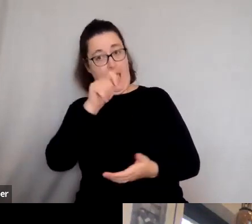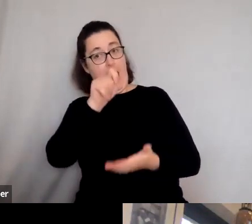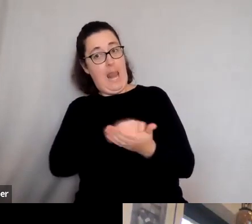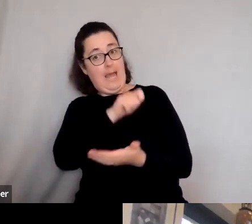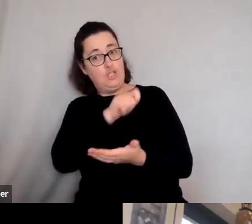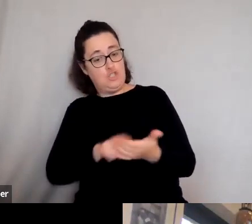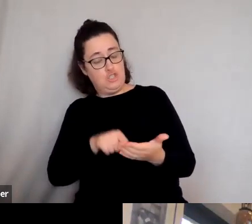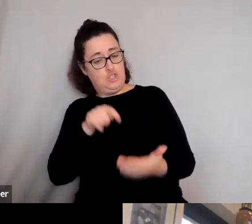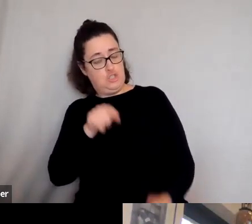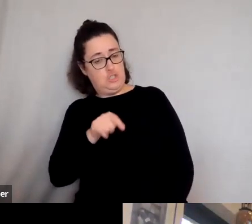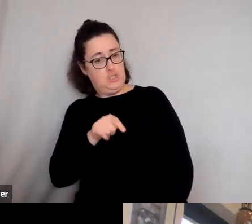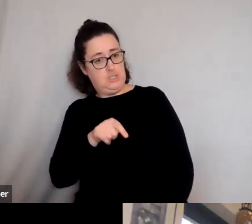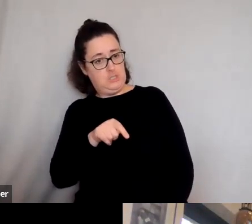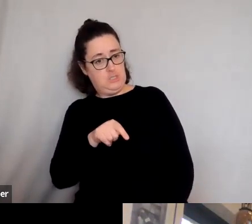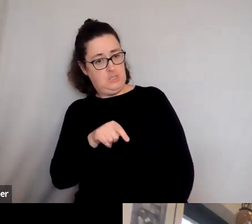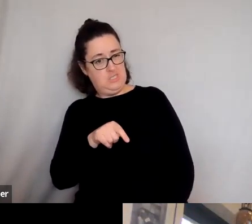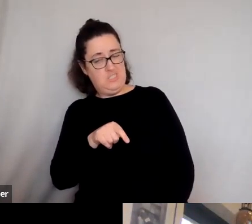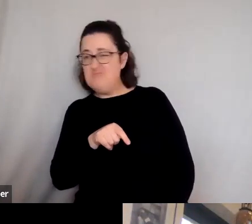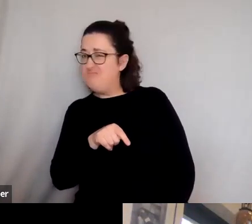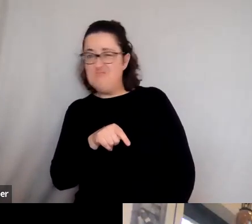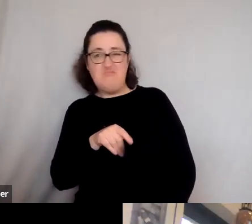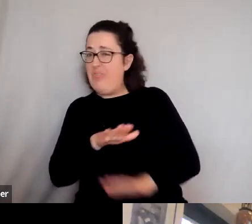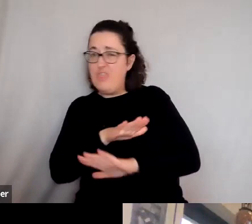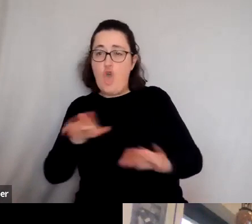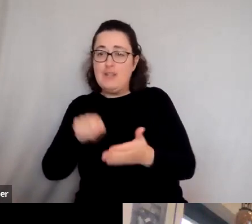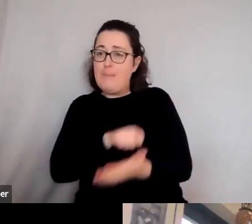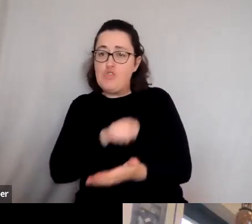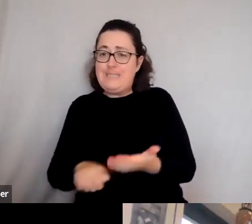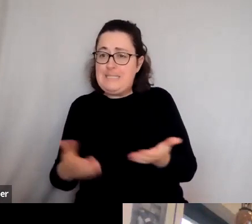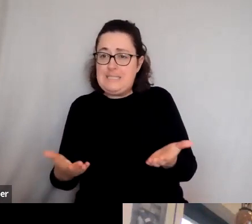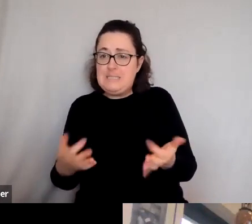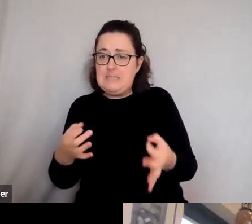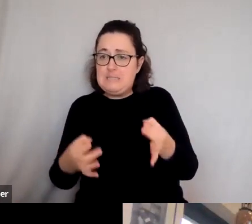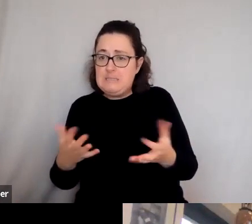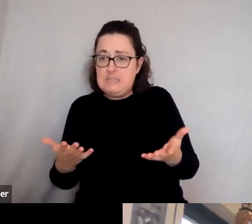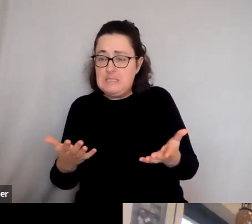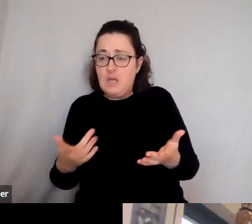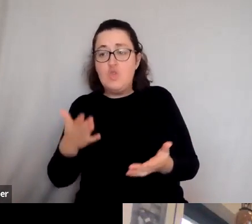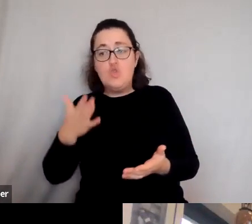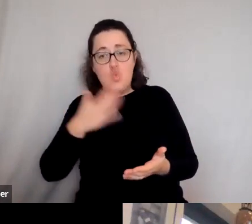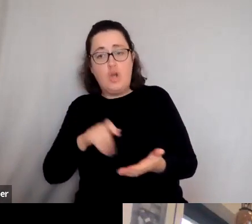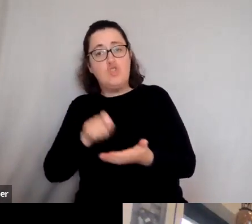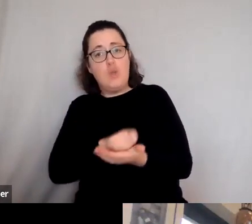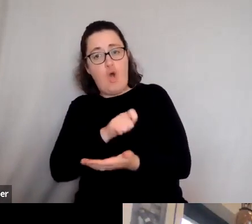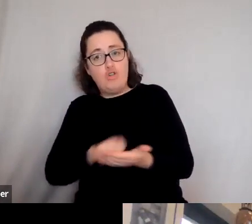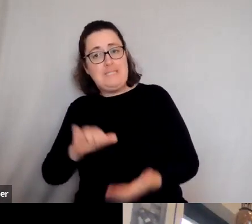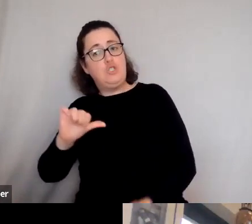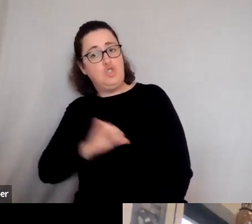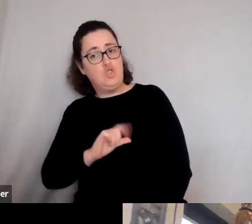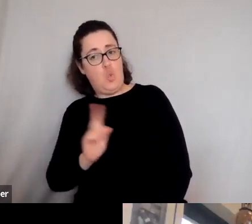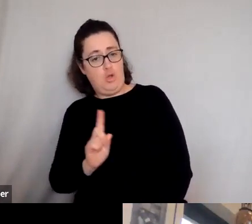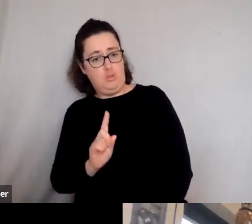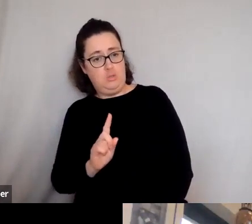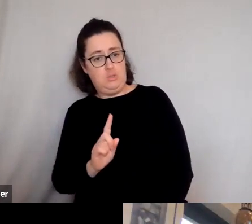not very democratic. You know, if you really want a democracy, what you should do is